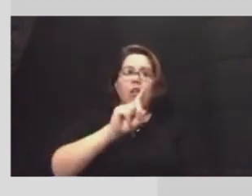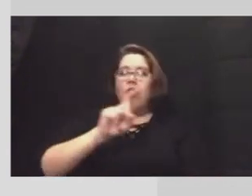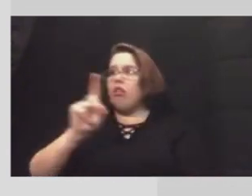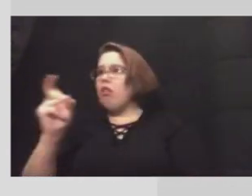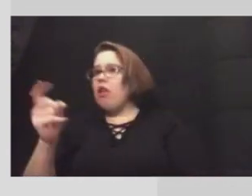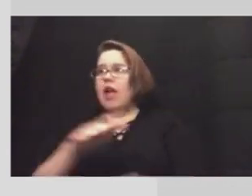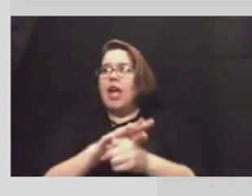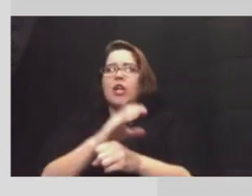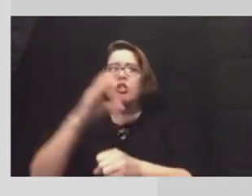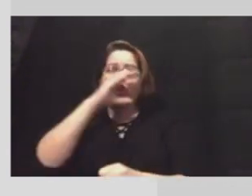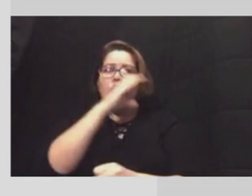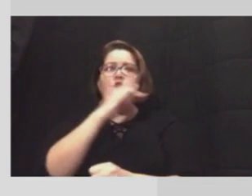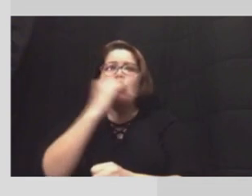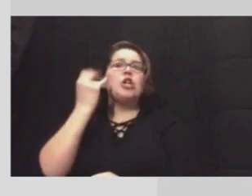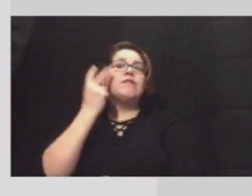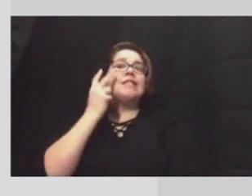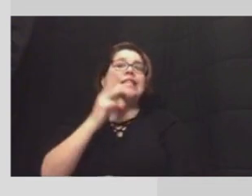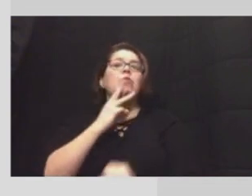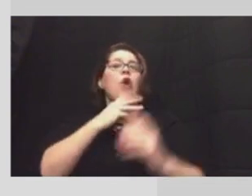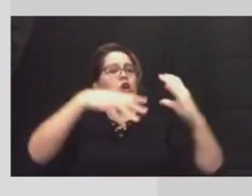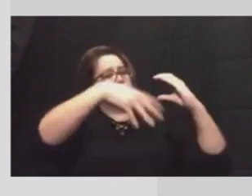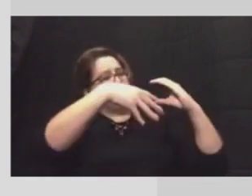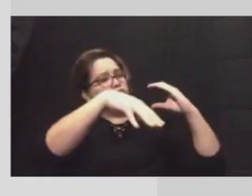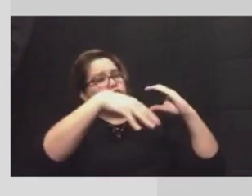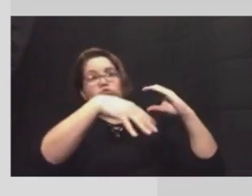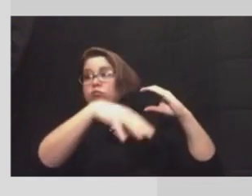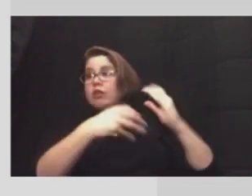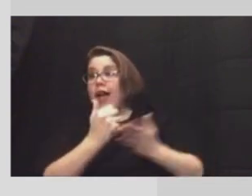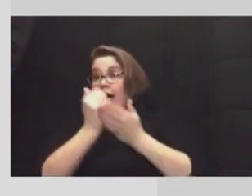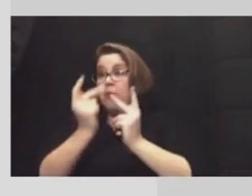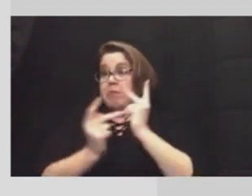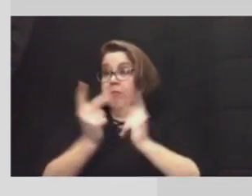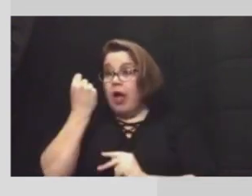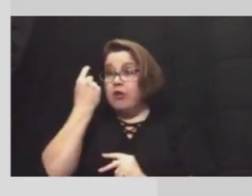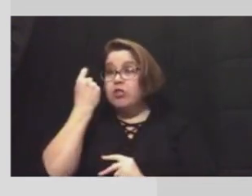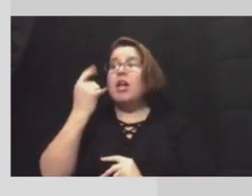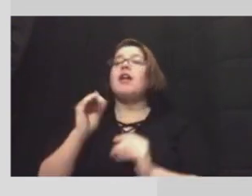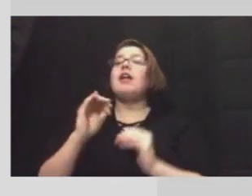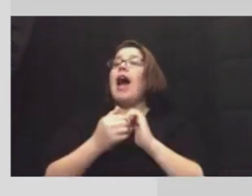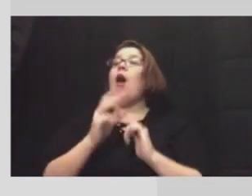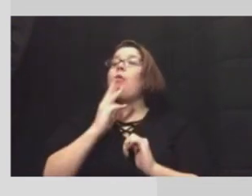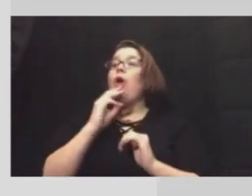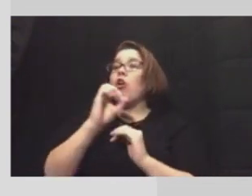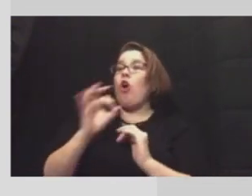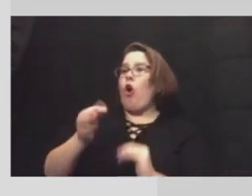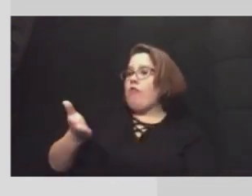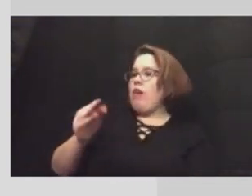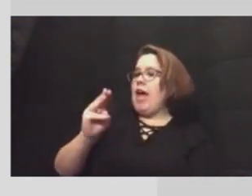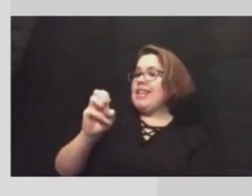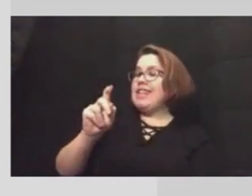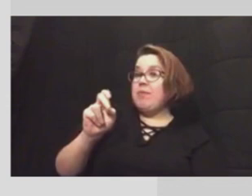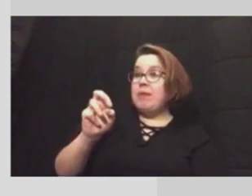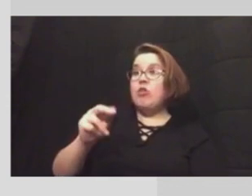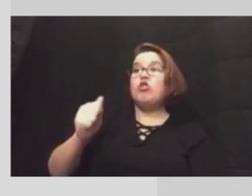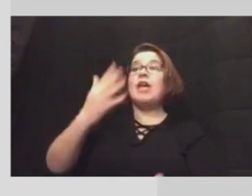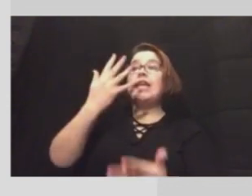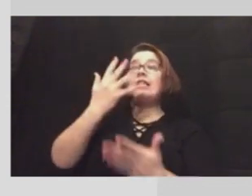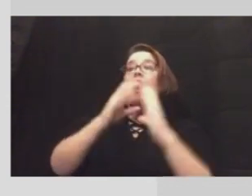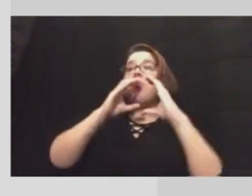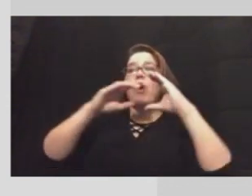to see if there's running water helping people understand how to turn off the water at the meter so you can stop that flow.